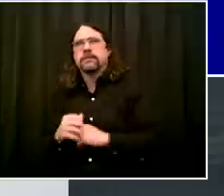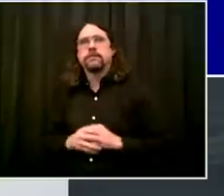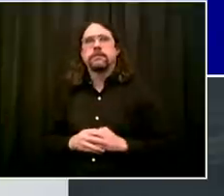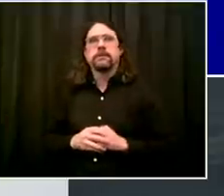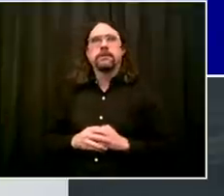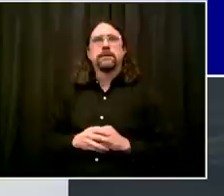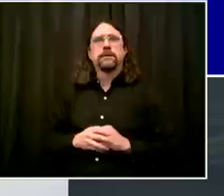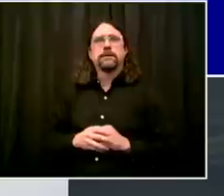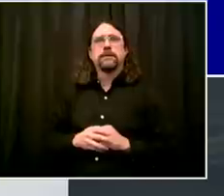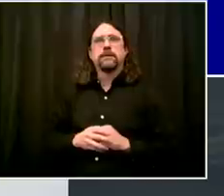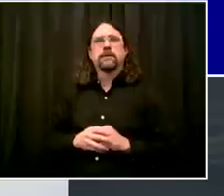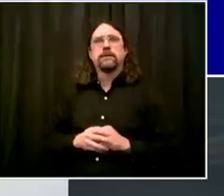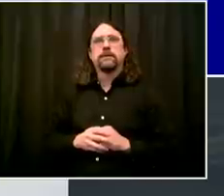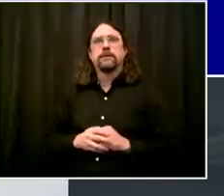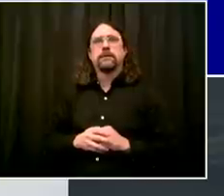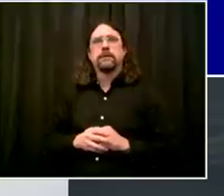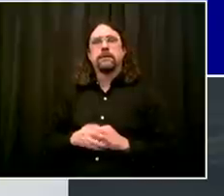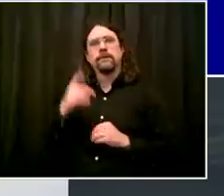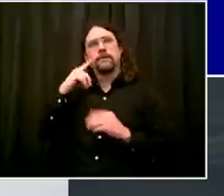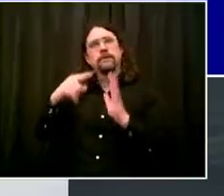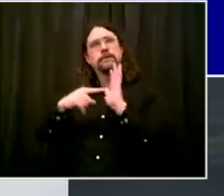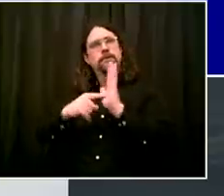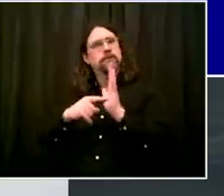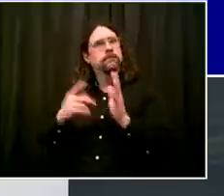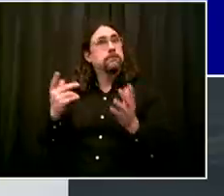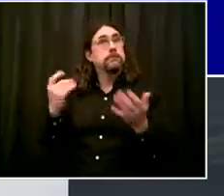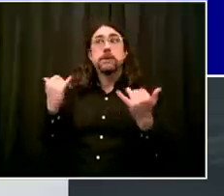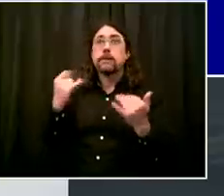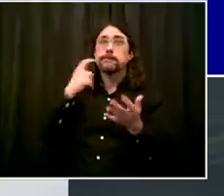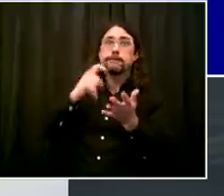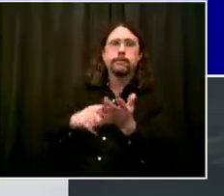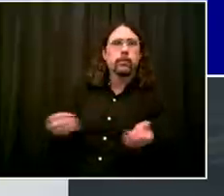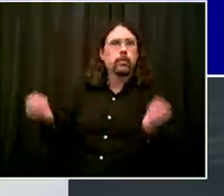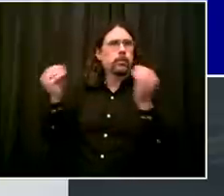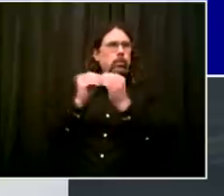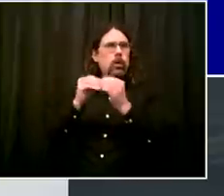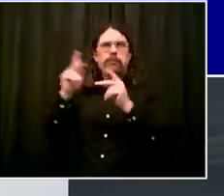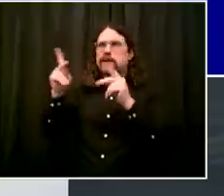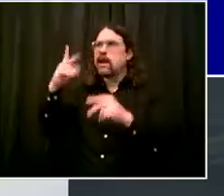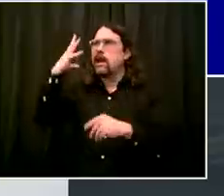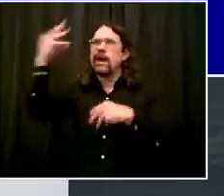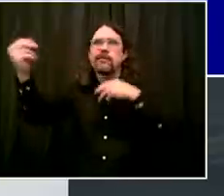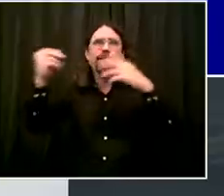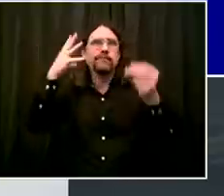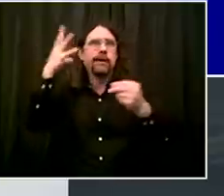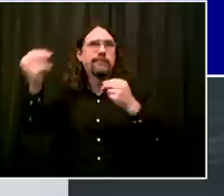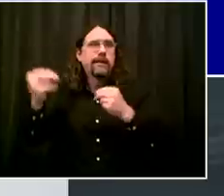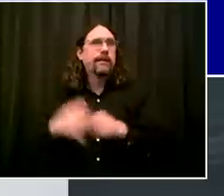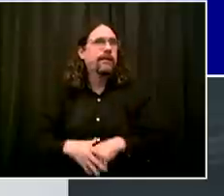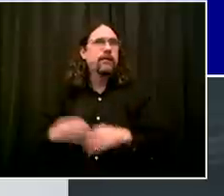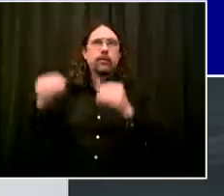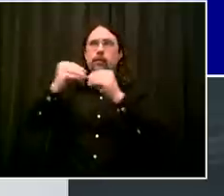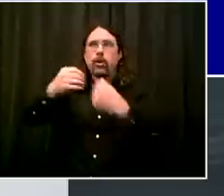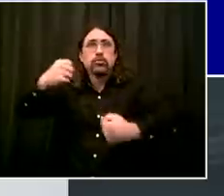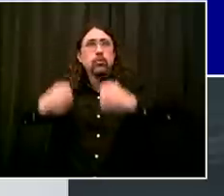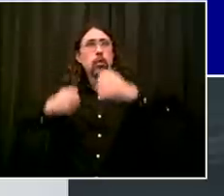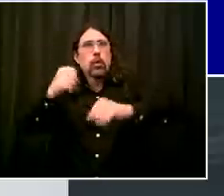see more traffic. We have to start to make adjustments accordingly. One example I'm going to give you